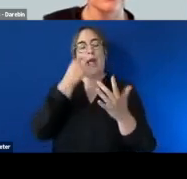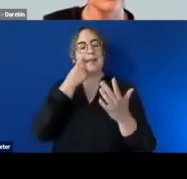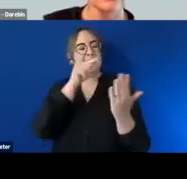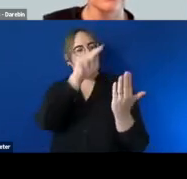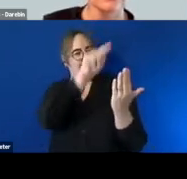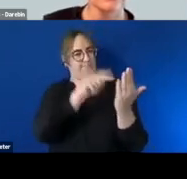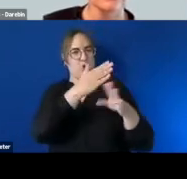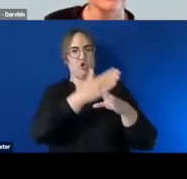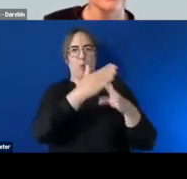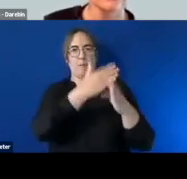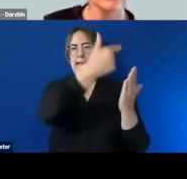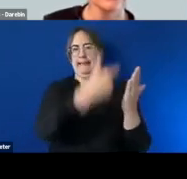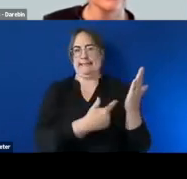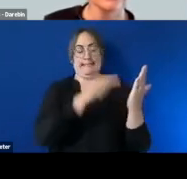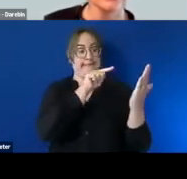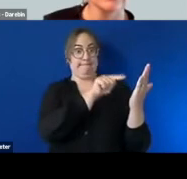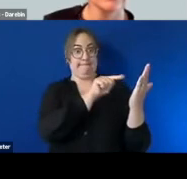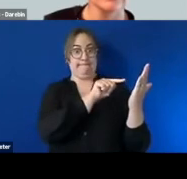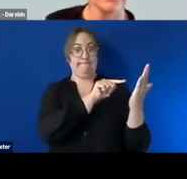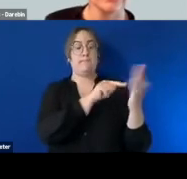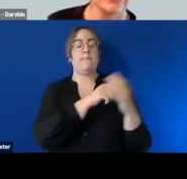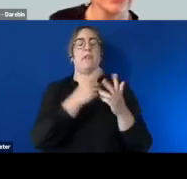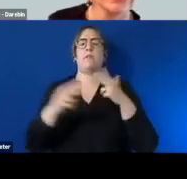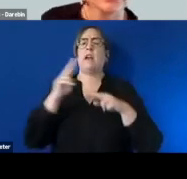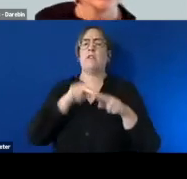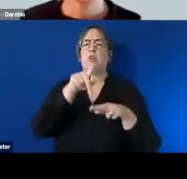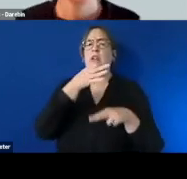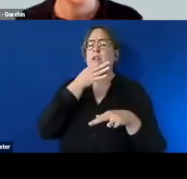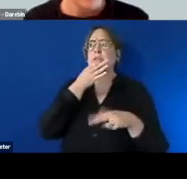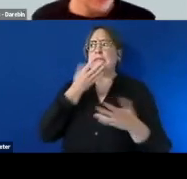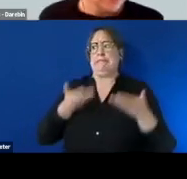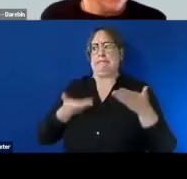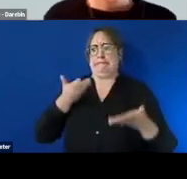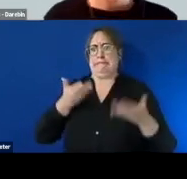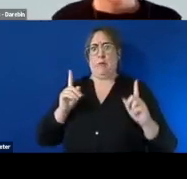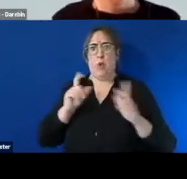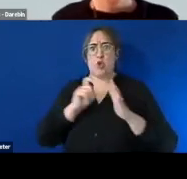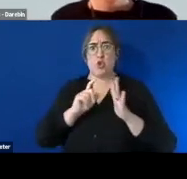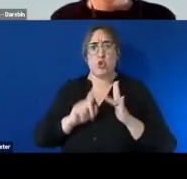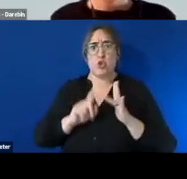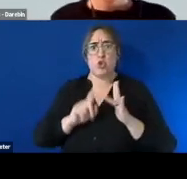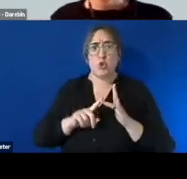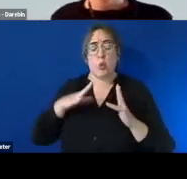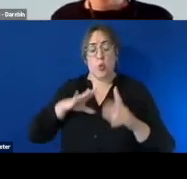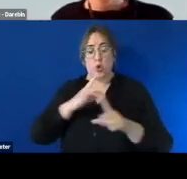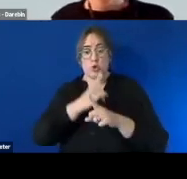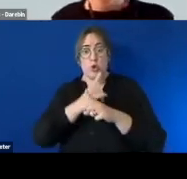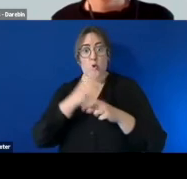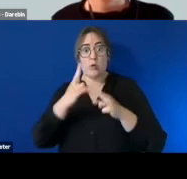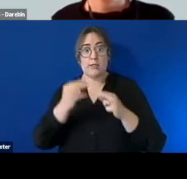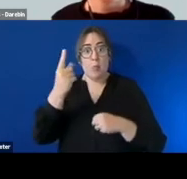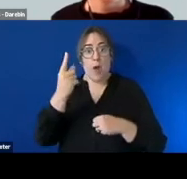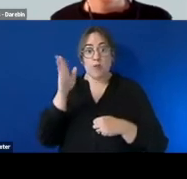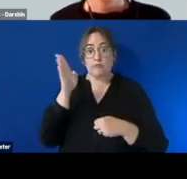um that's another option but if you do get stuck and you want to actually speak to a specific person within the department who's doing that hiring